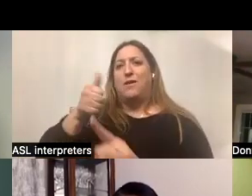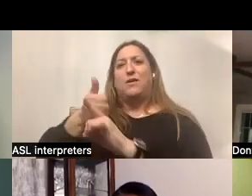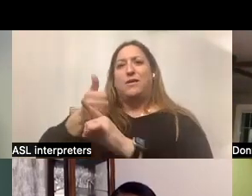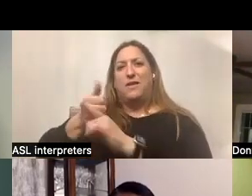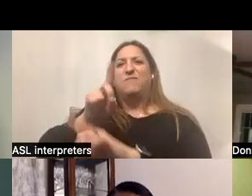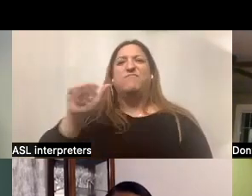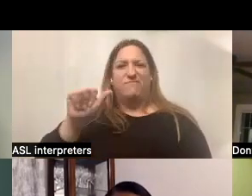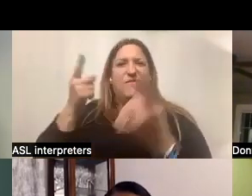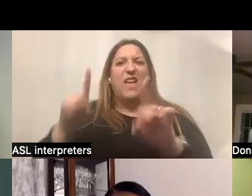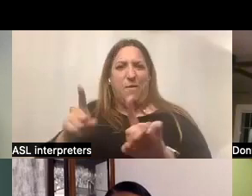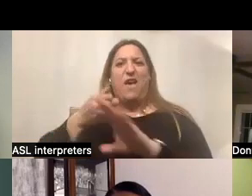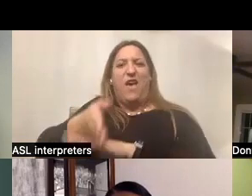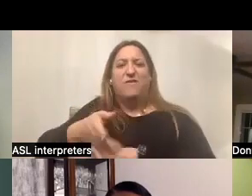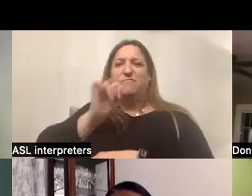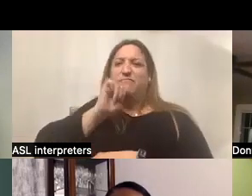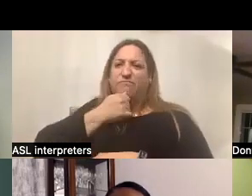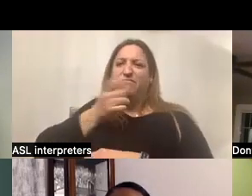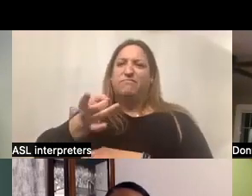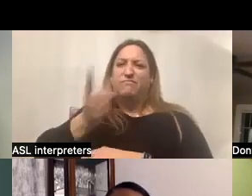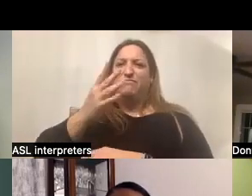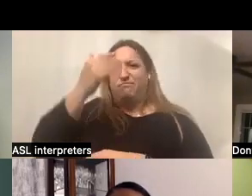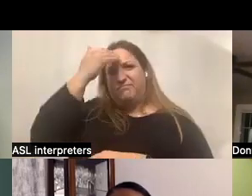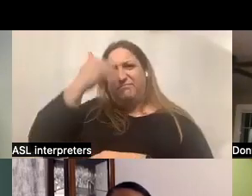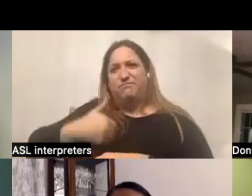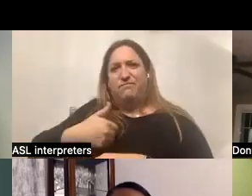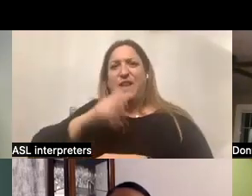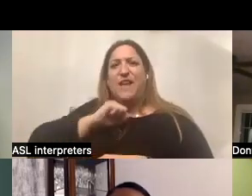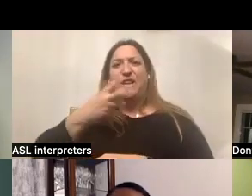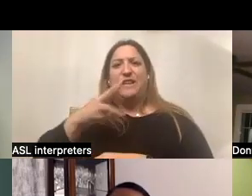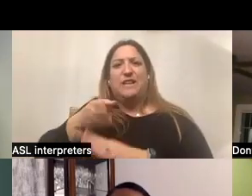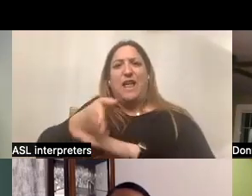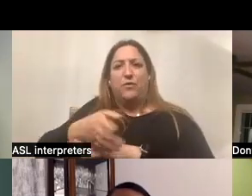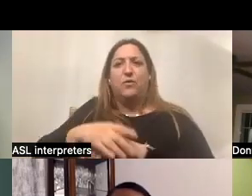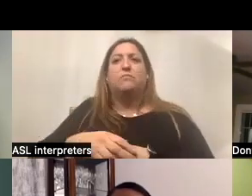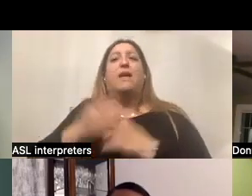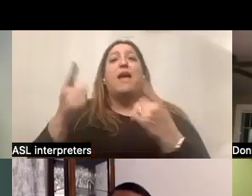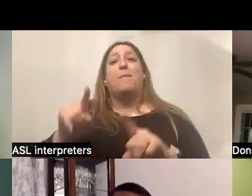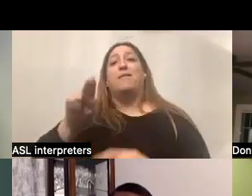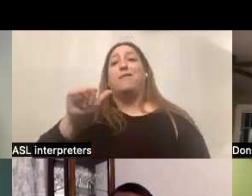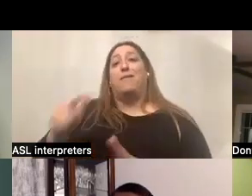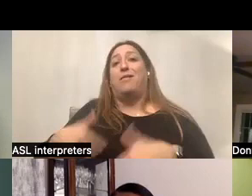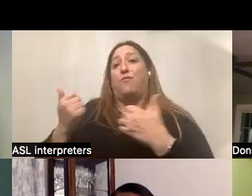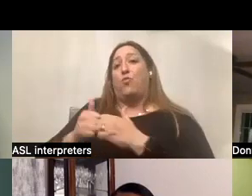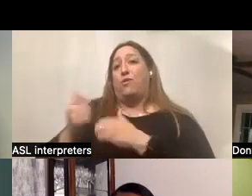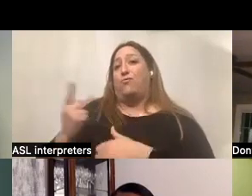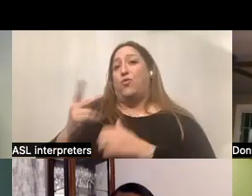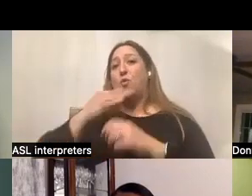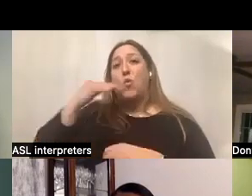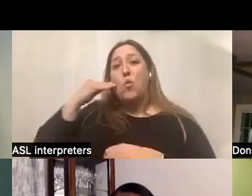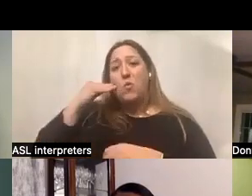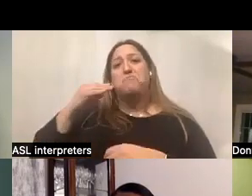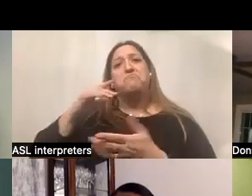she suffered a massive stroke when she was 16 years old. Tina lives at home with me and benefits from the many